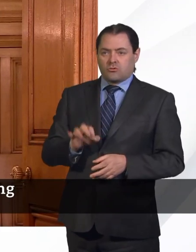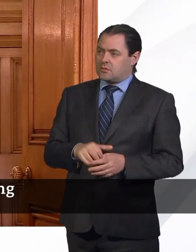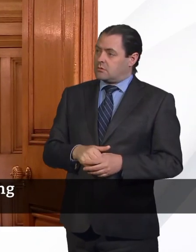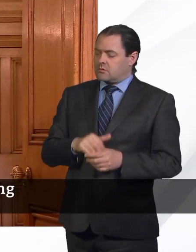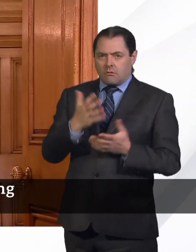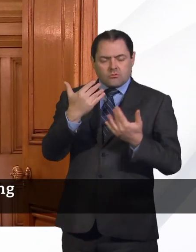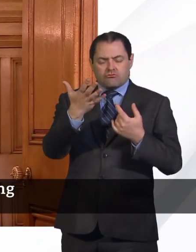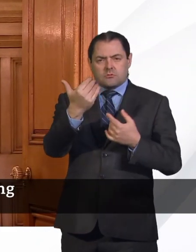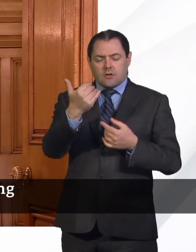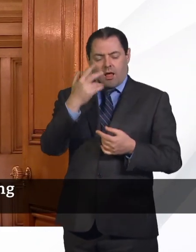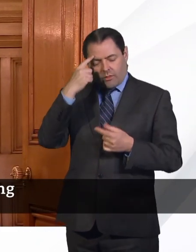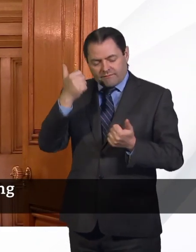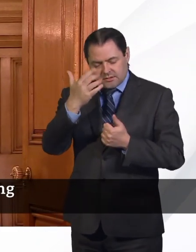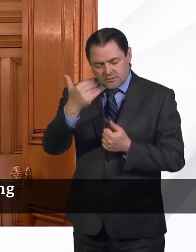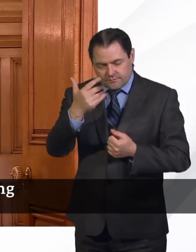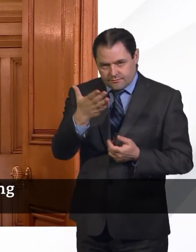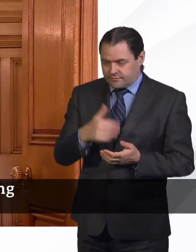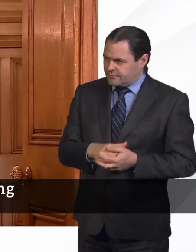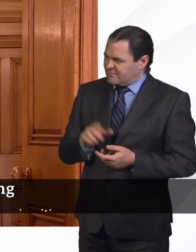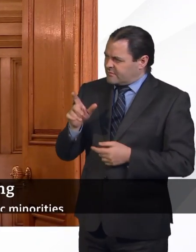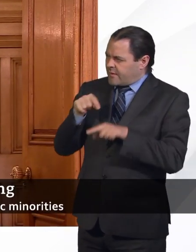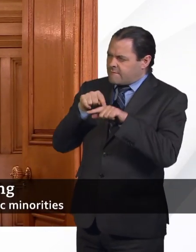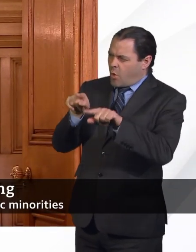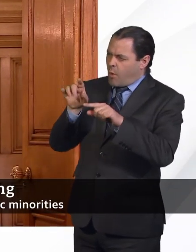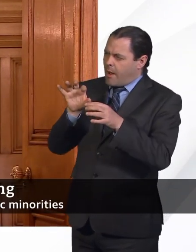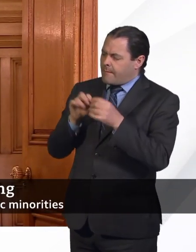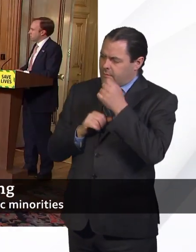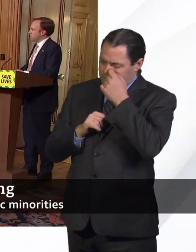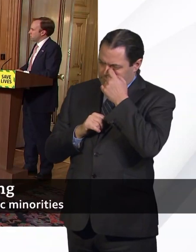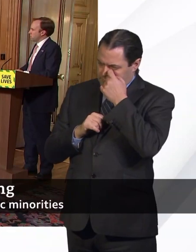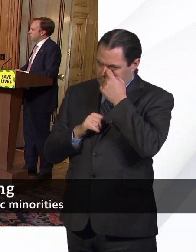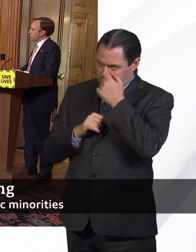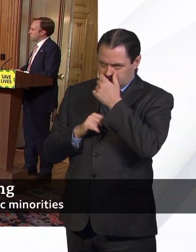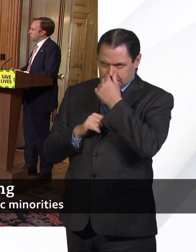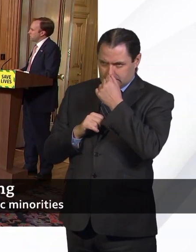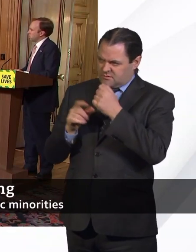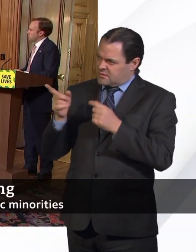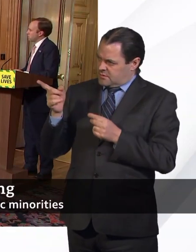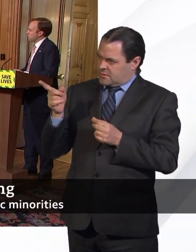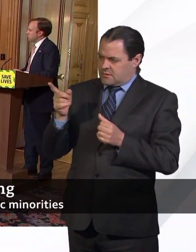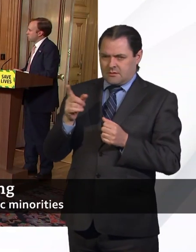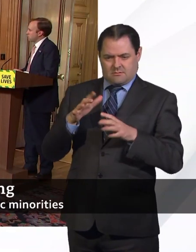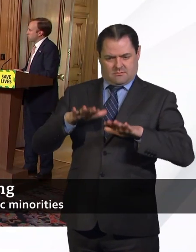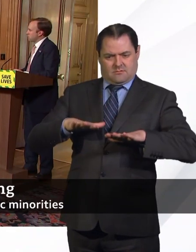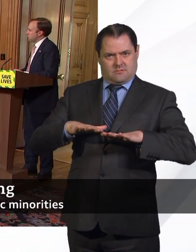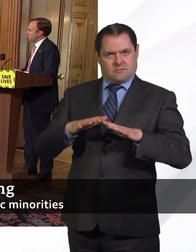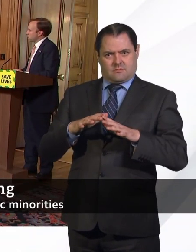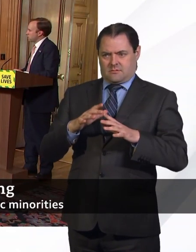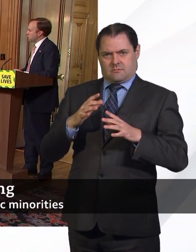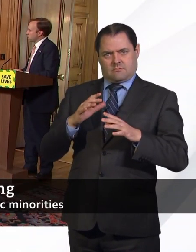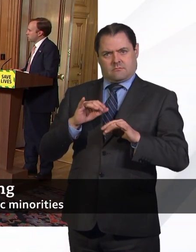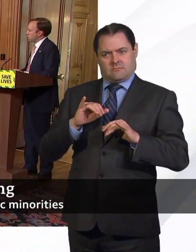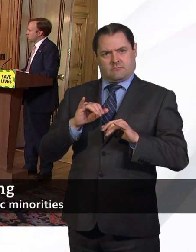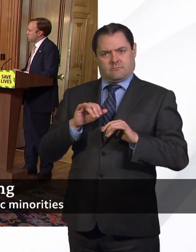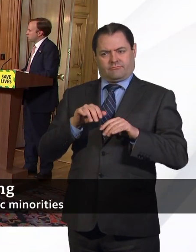'Grady. Yes, of course. Sorry, you want to come back? Can I just quick follow up on that? Sure. Given the UK has one of the highest infection rates